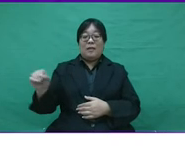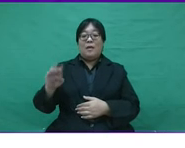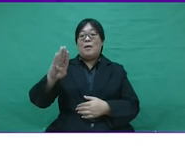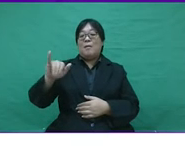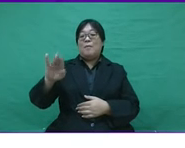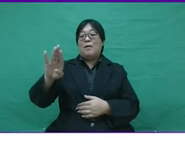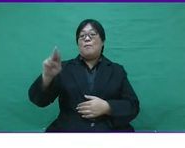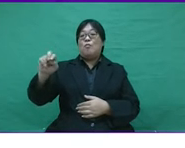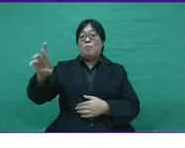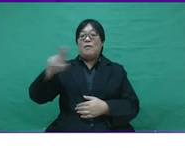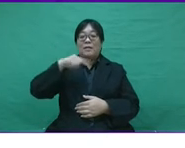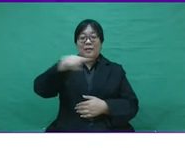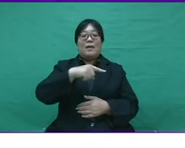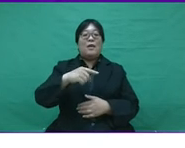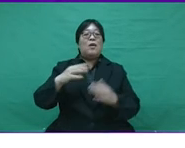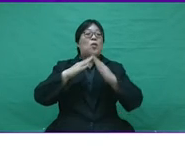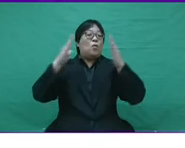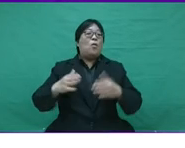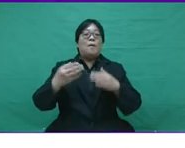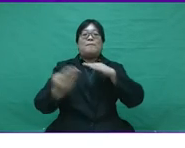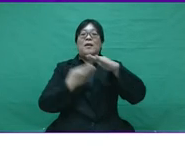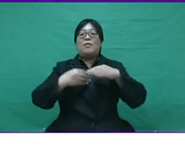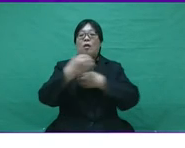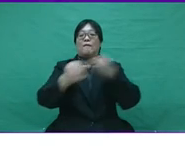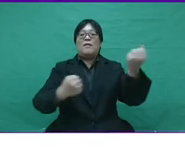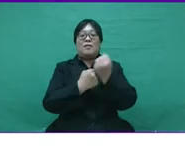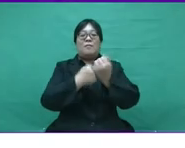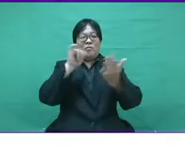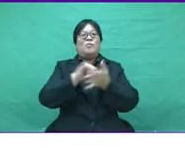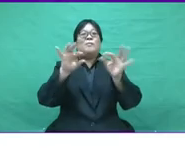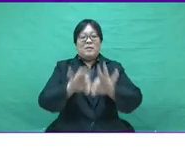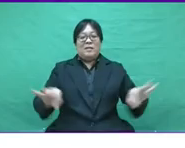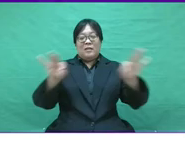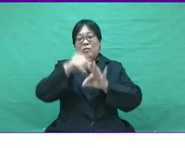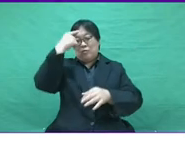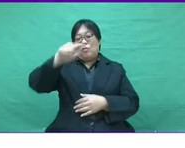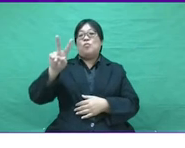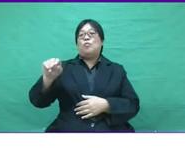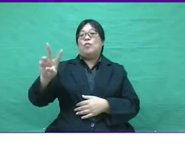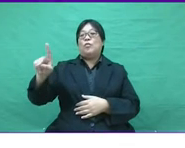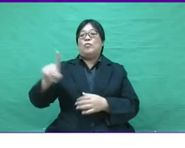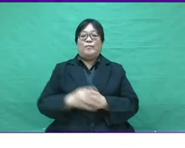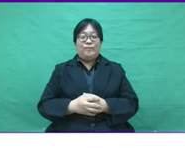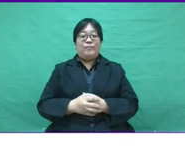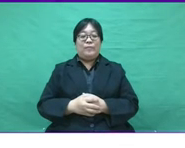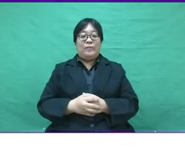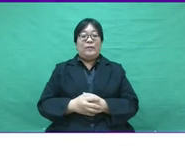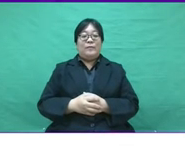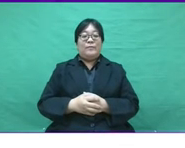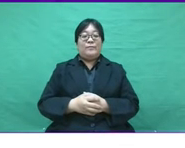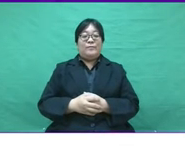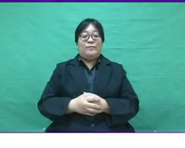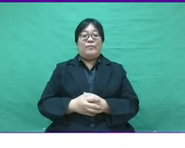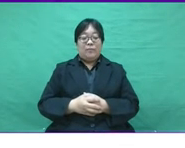Additionally, 62% of baby boomers place home-based office support as priority